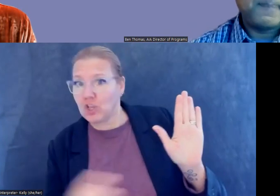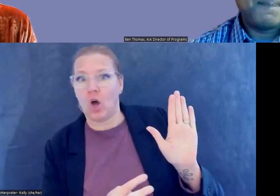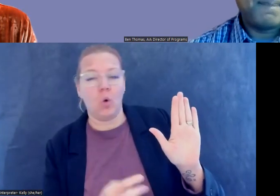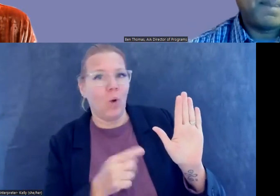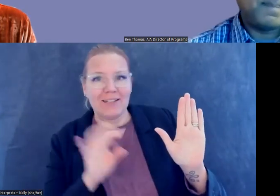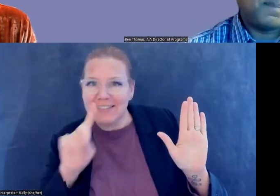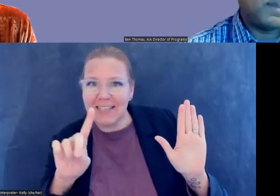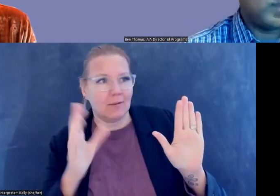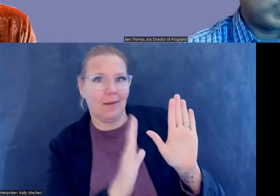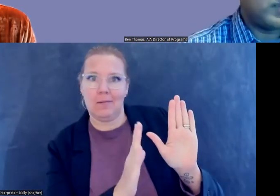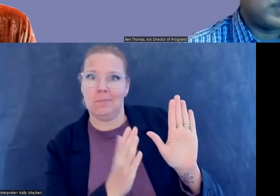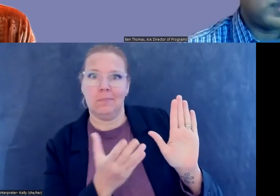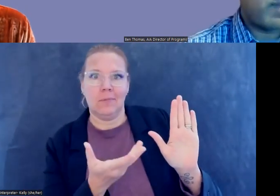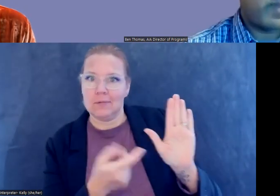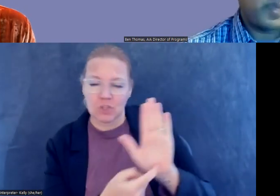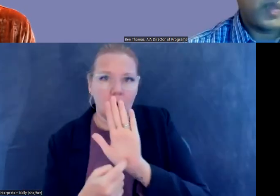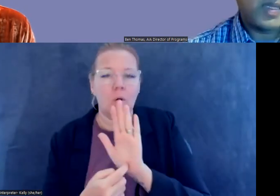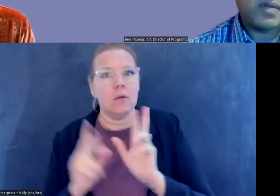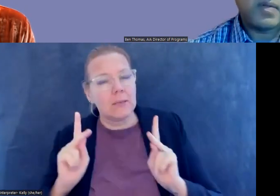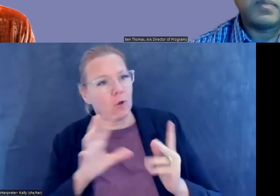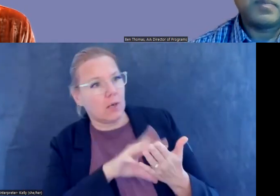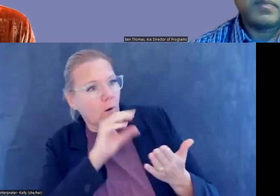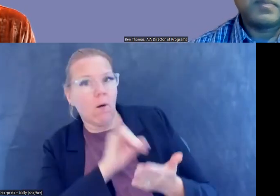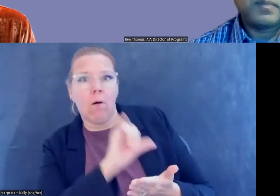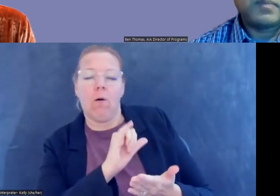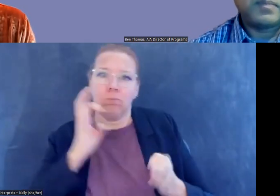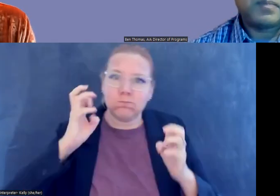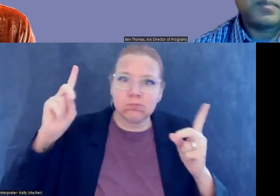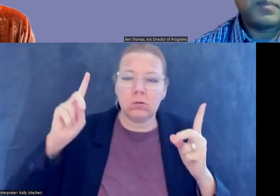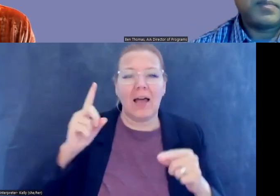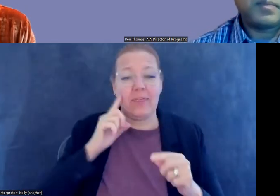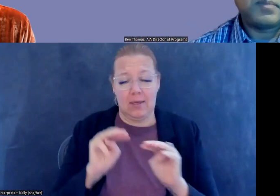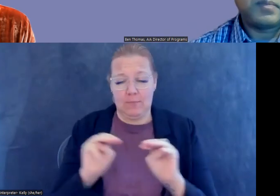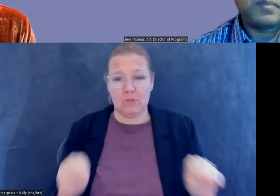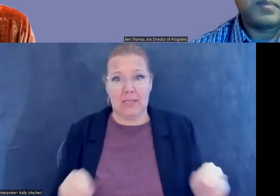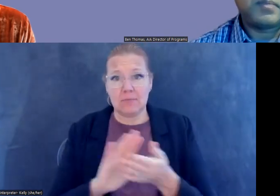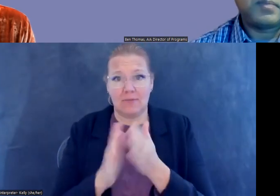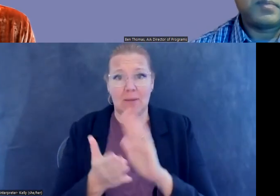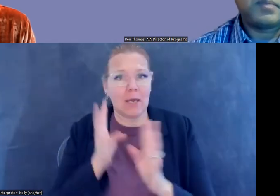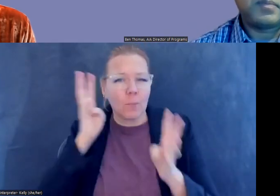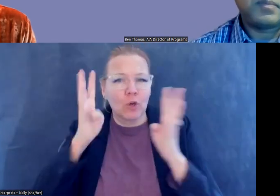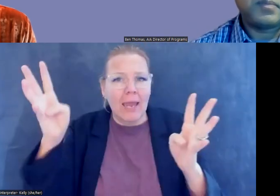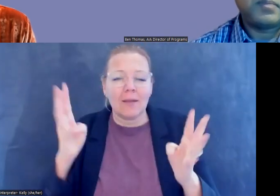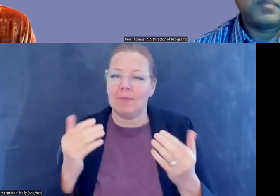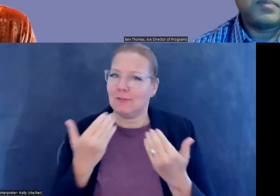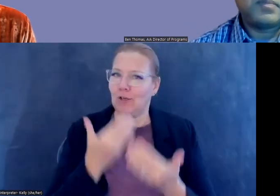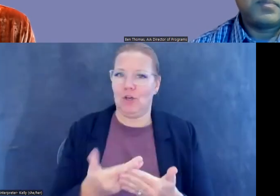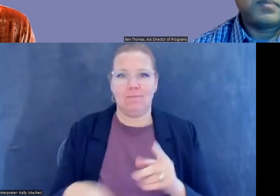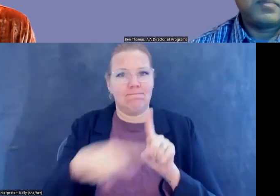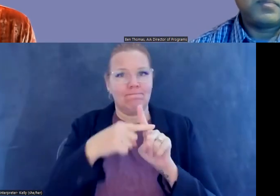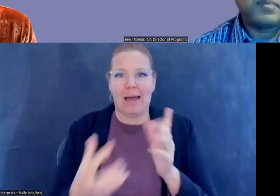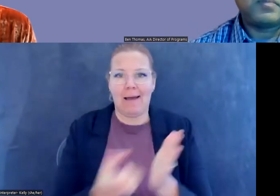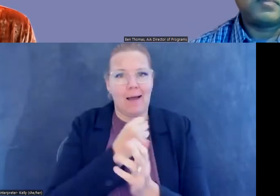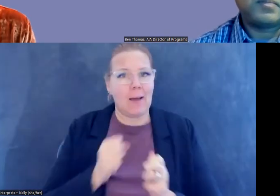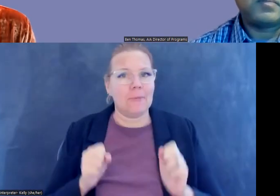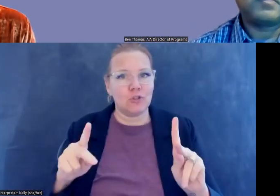think museums, if they get creative, can really find opportunities in this to do